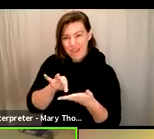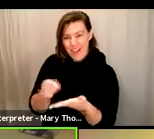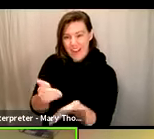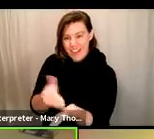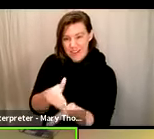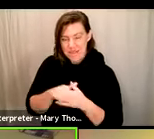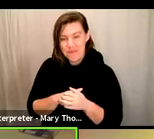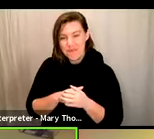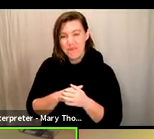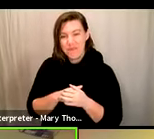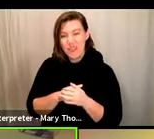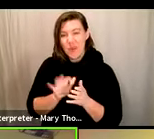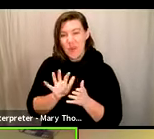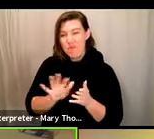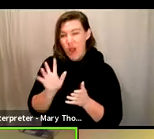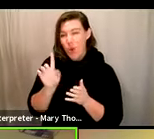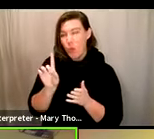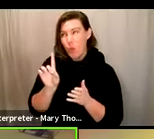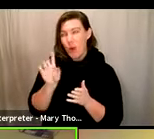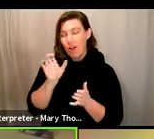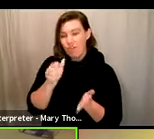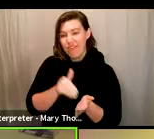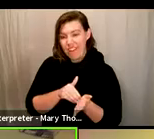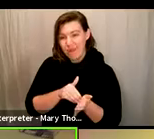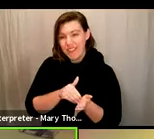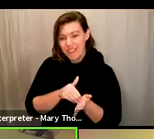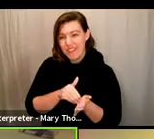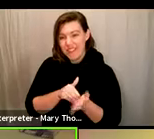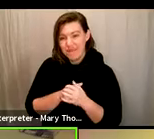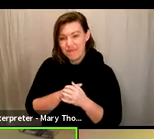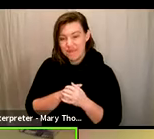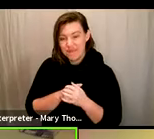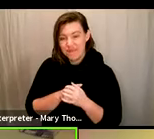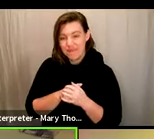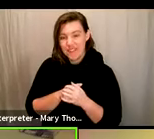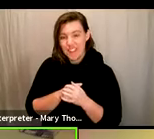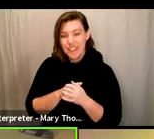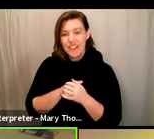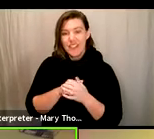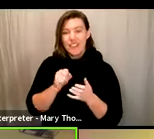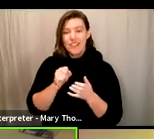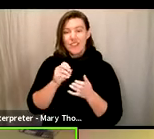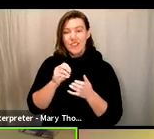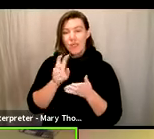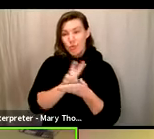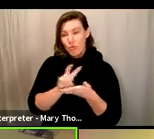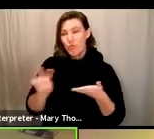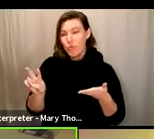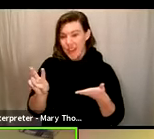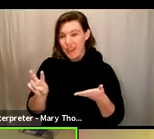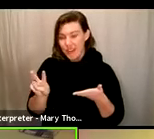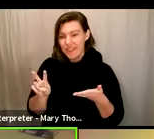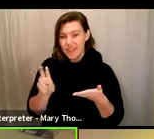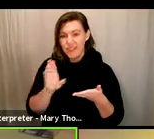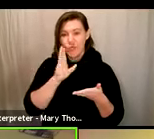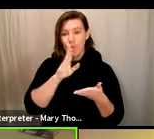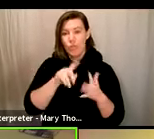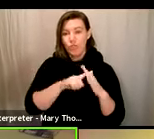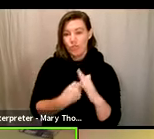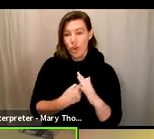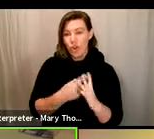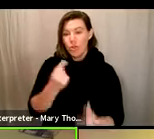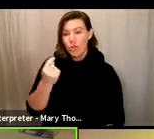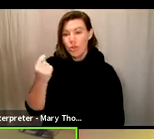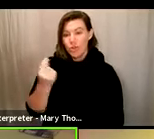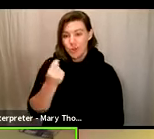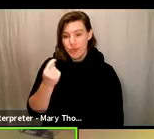about 100,000 ballots. So it's a fairly sizable recount, we are going to take two weeks to process it. So we'll start on Tuesday, December